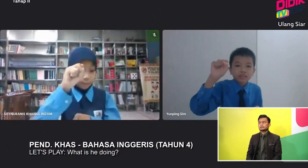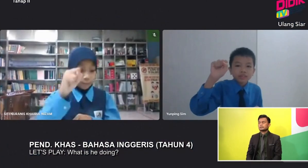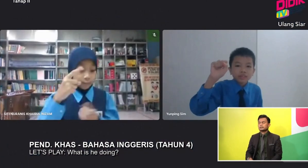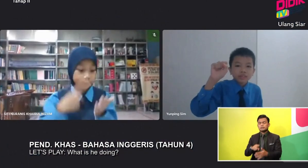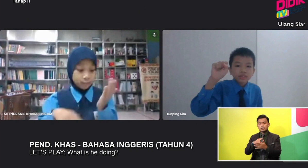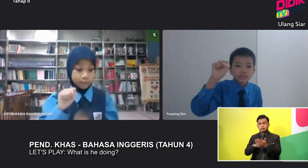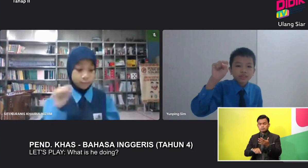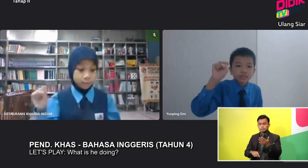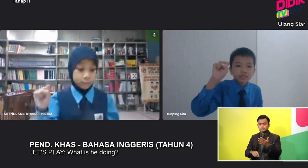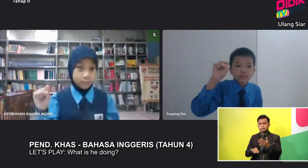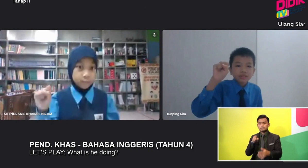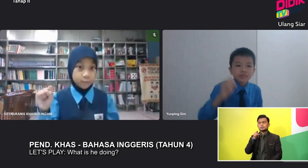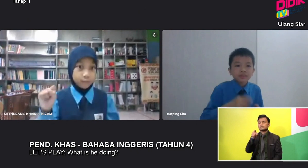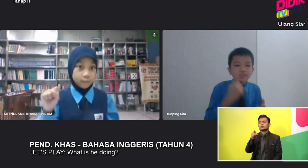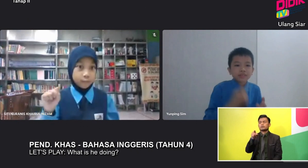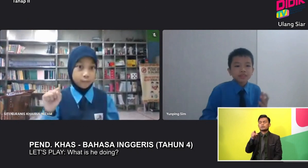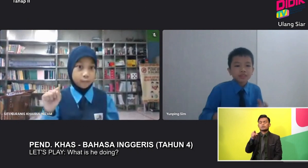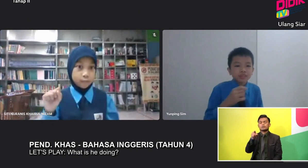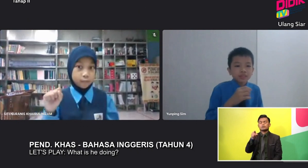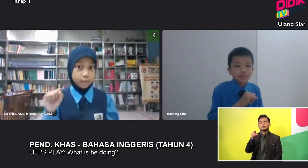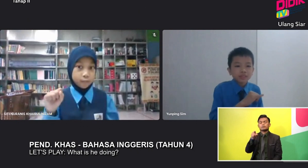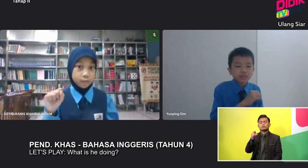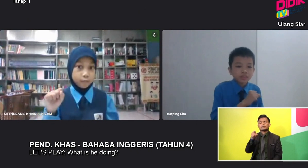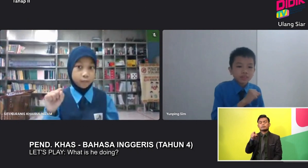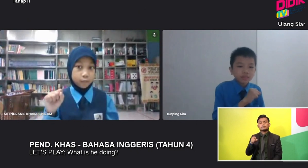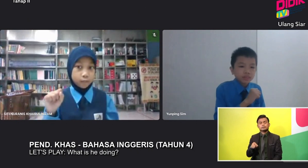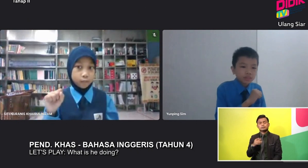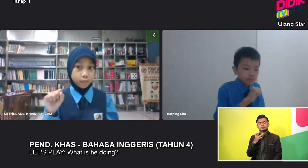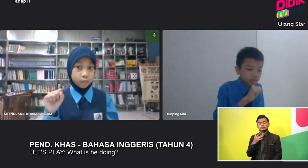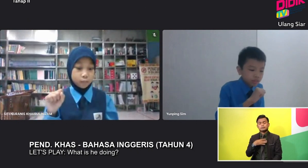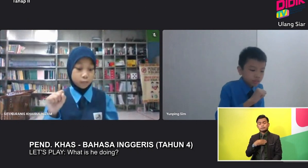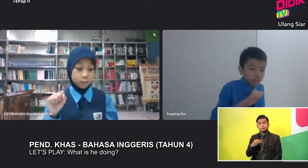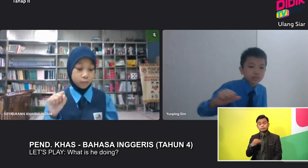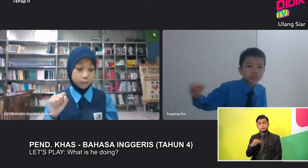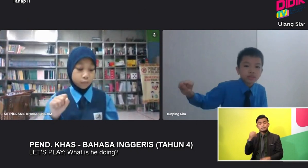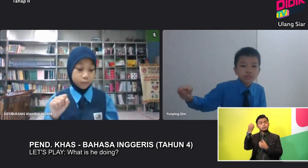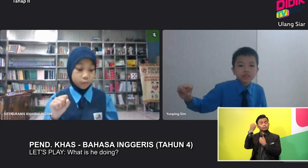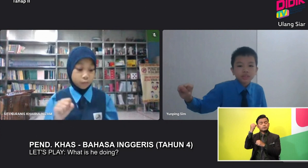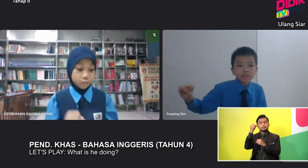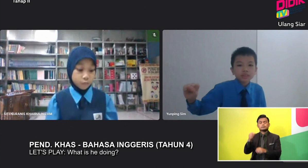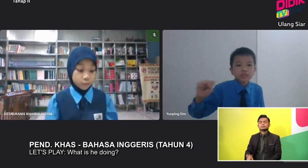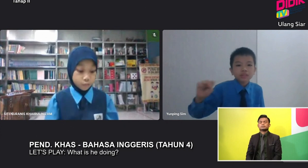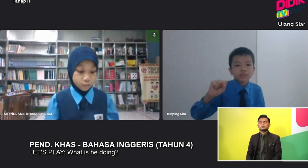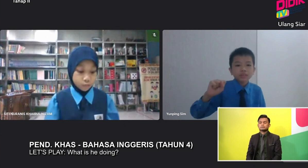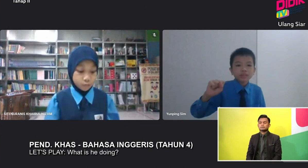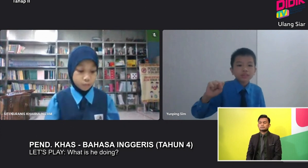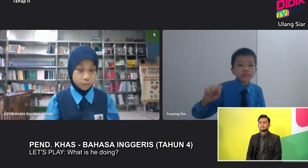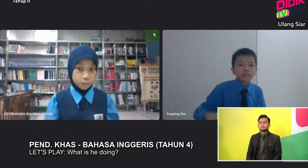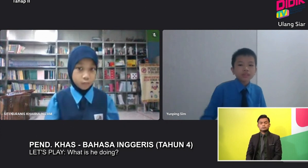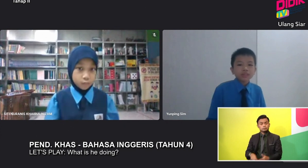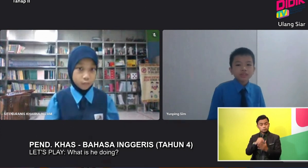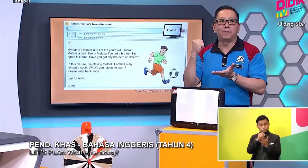Your Favorite Spot Okay Please Write